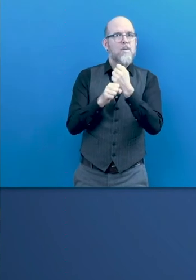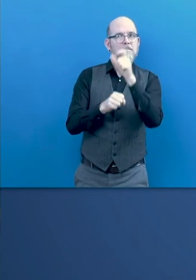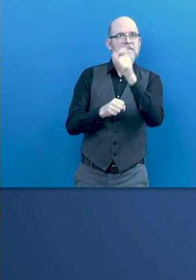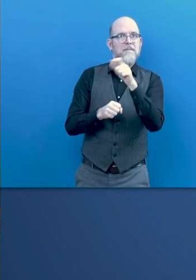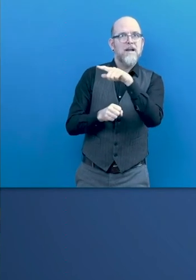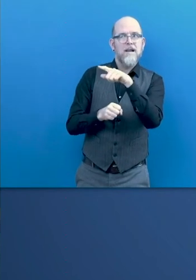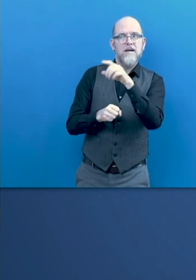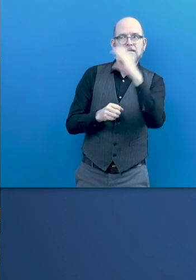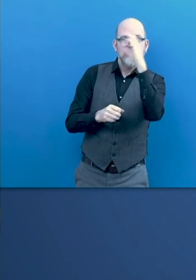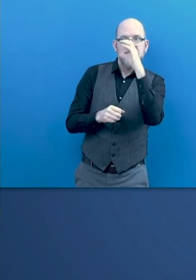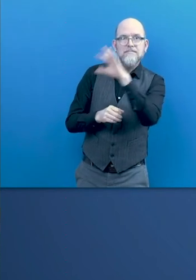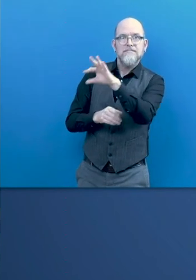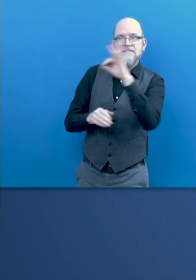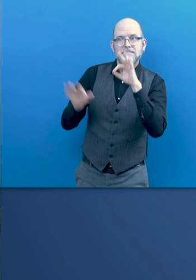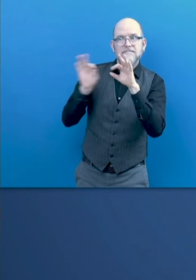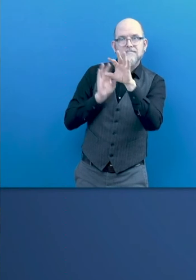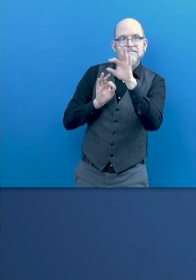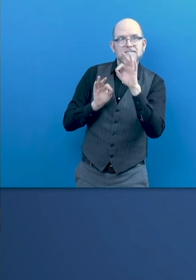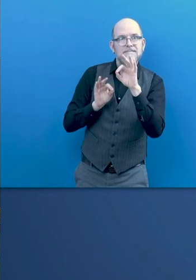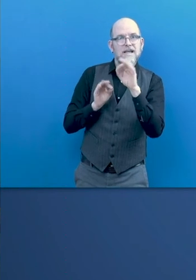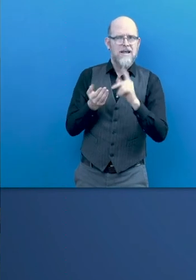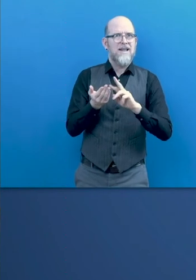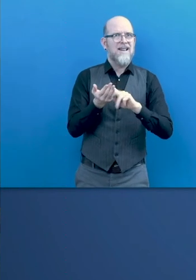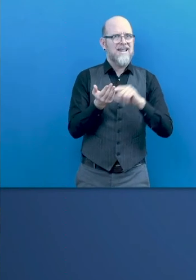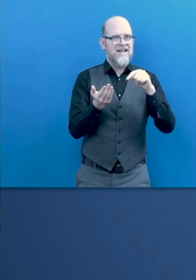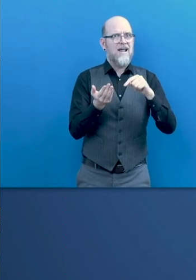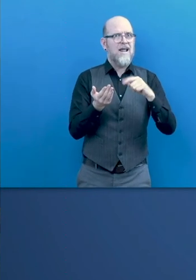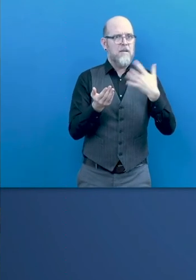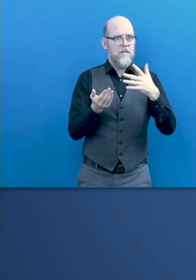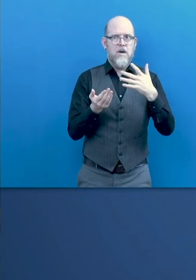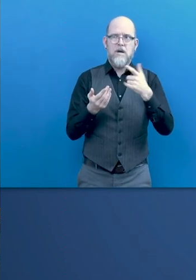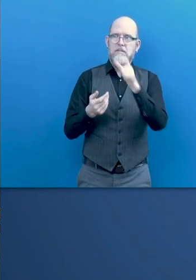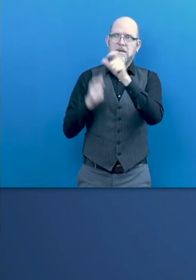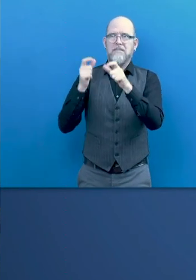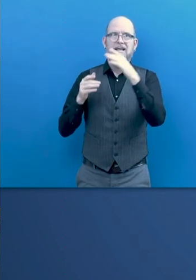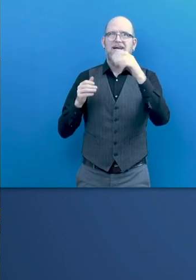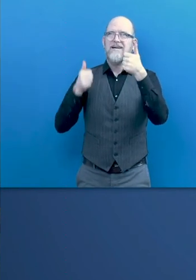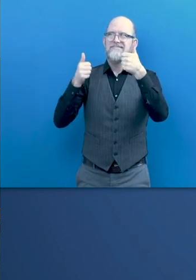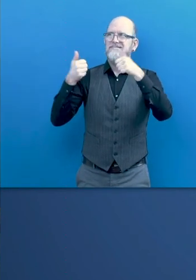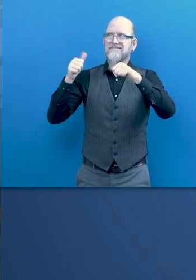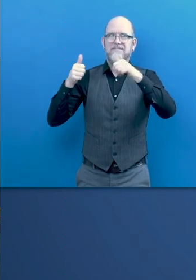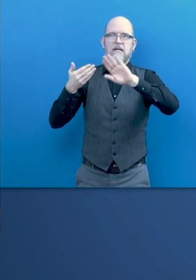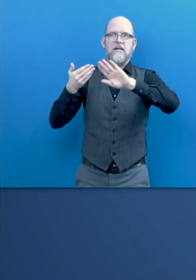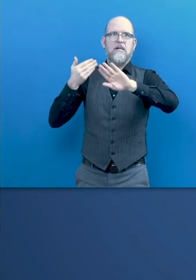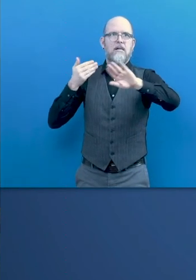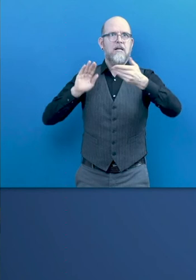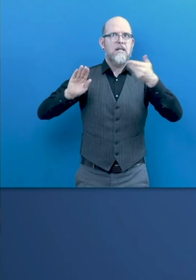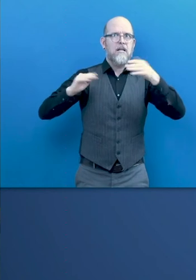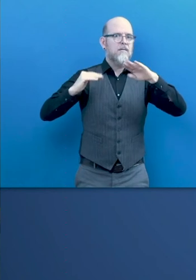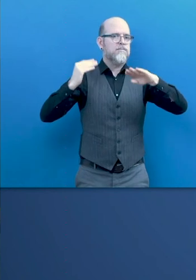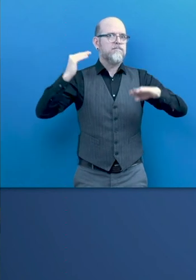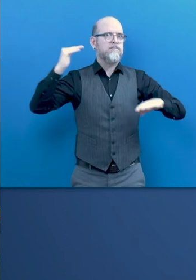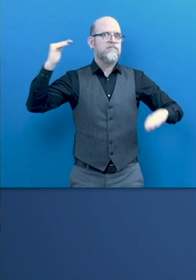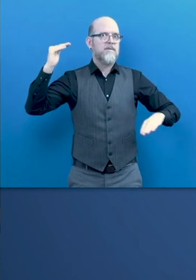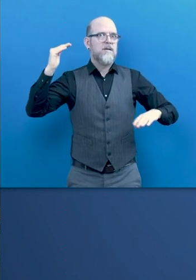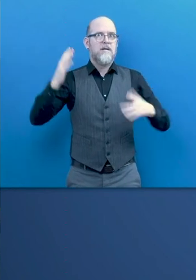is growing, is being more and more broad. And then companies are changing their approach